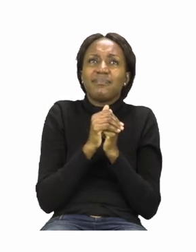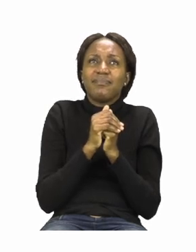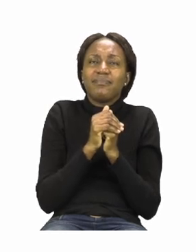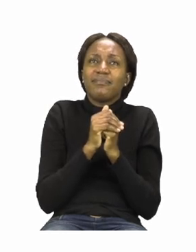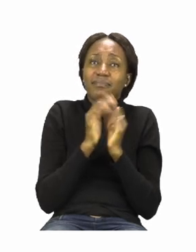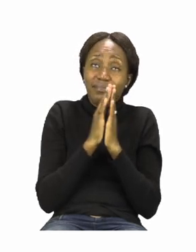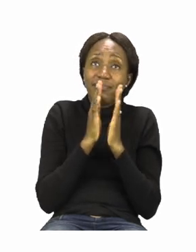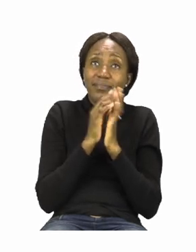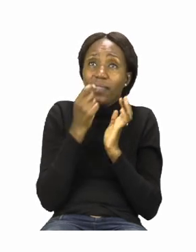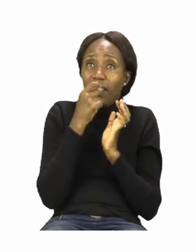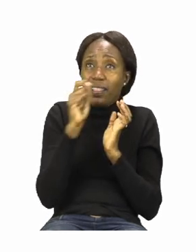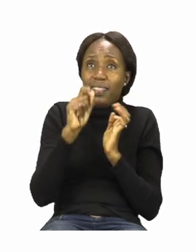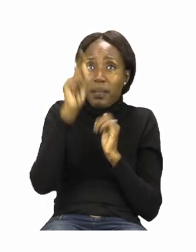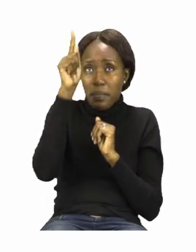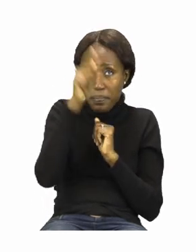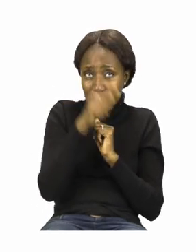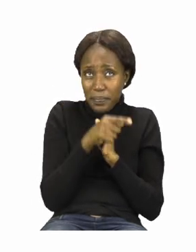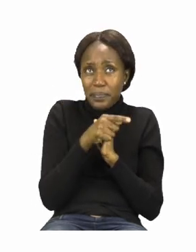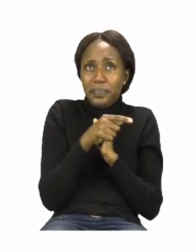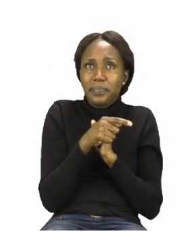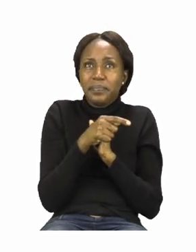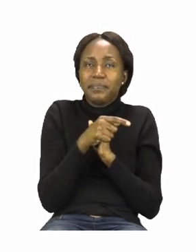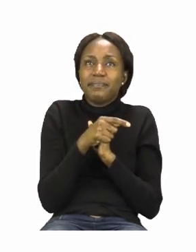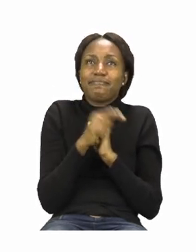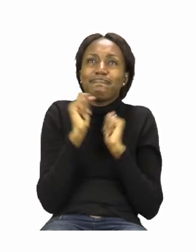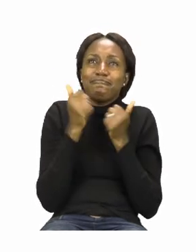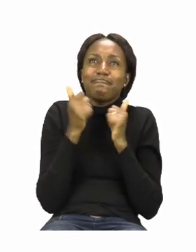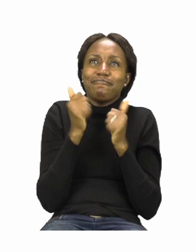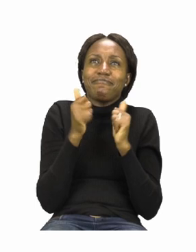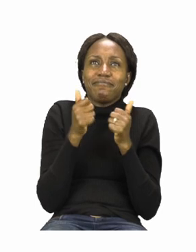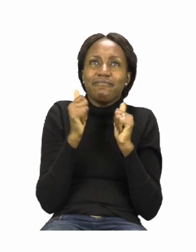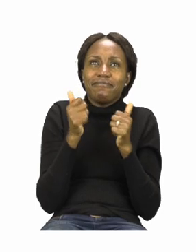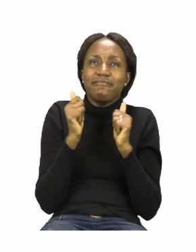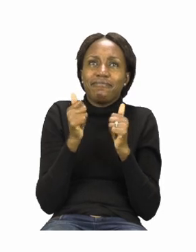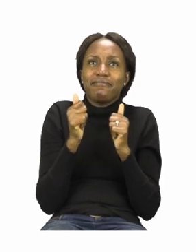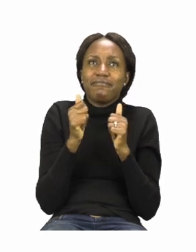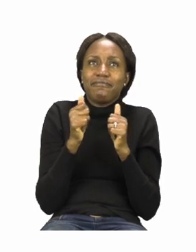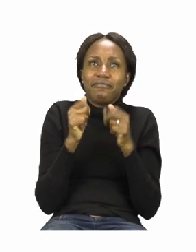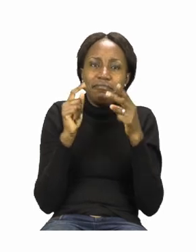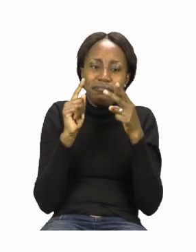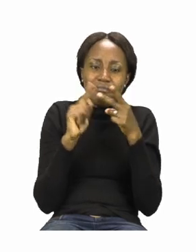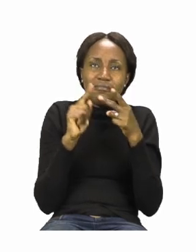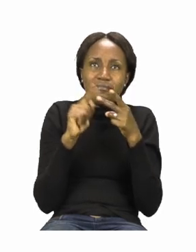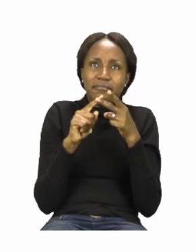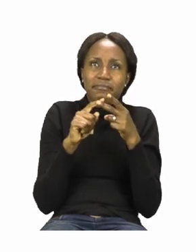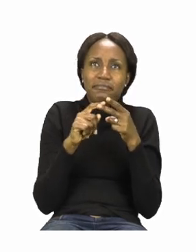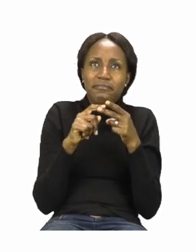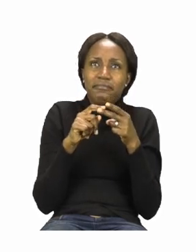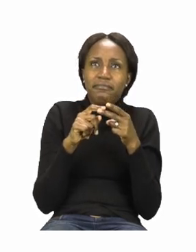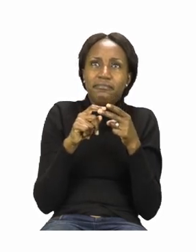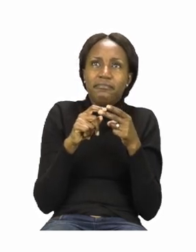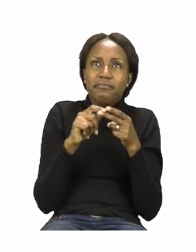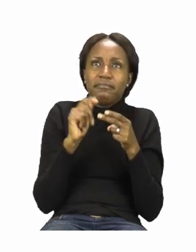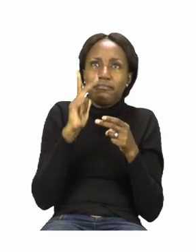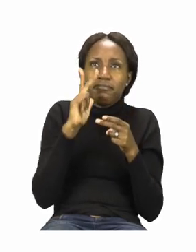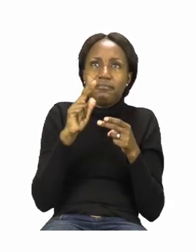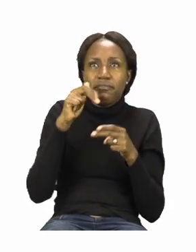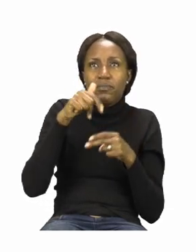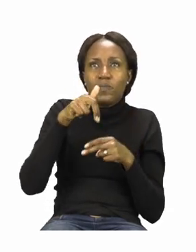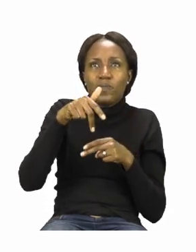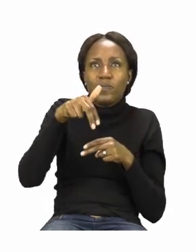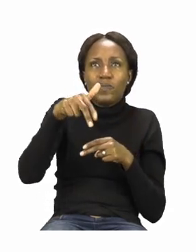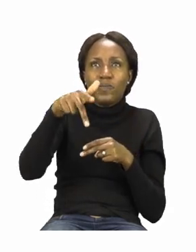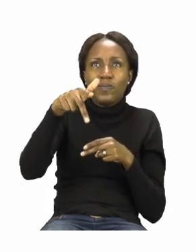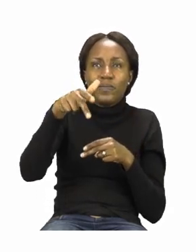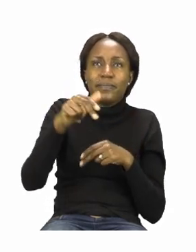a line. Well done. The next one says pedestrian crossing.